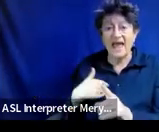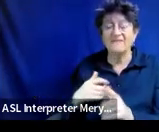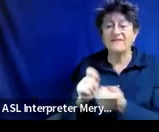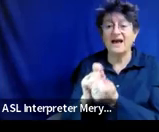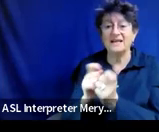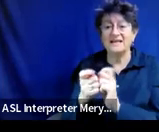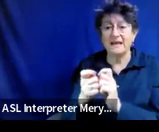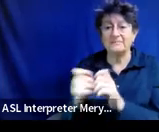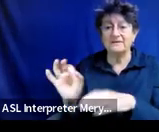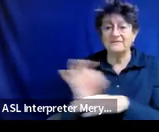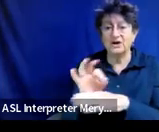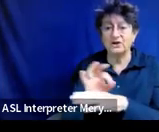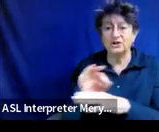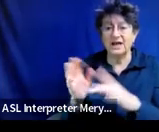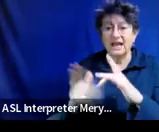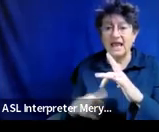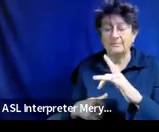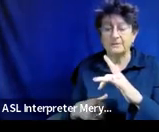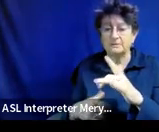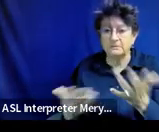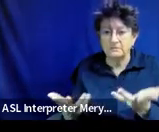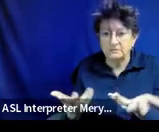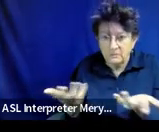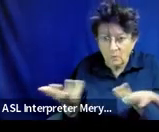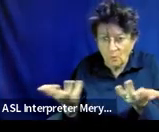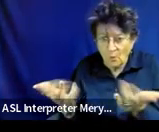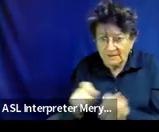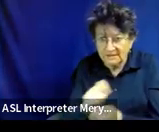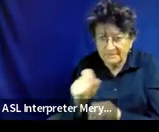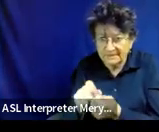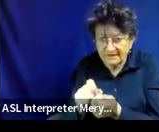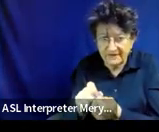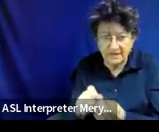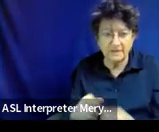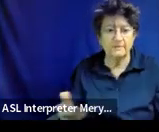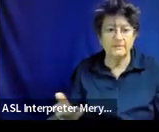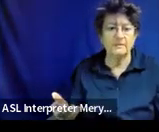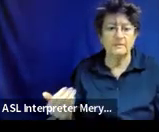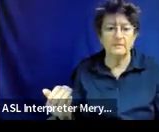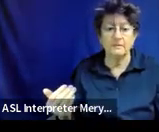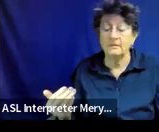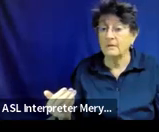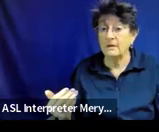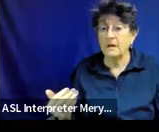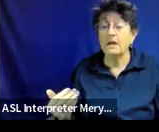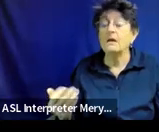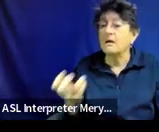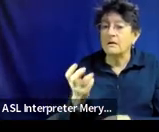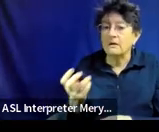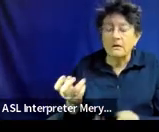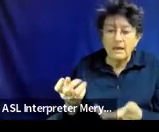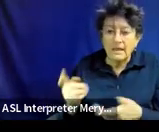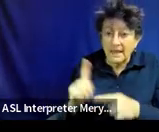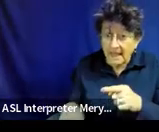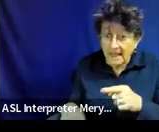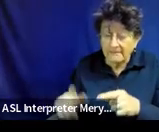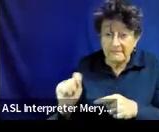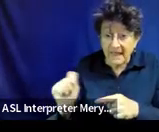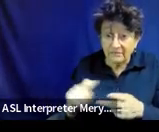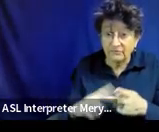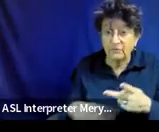what are those gaps specifically so do they have um issues with toileting is it hand washing cooking